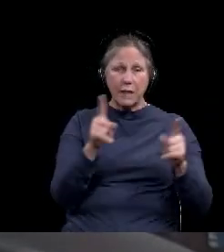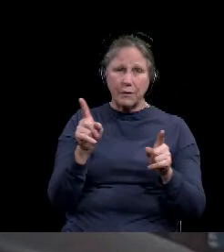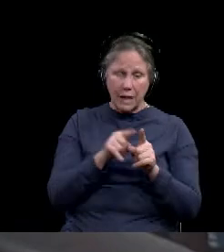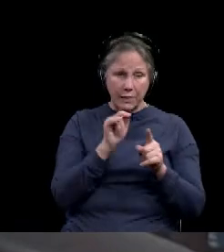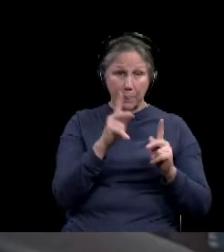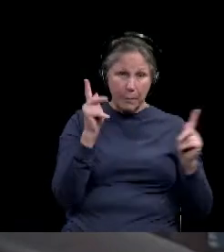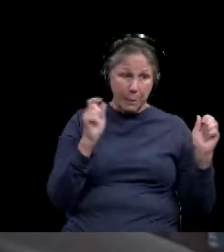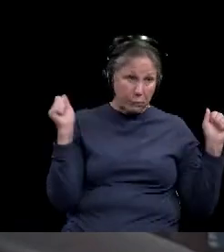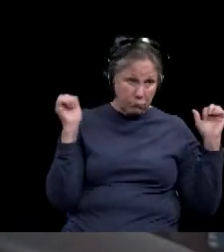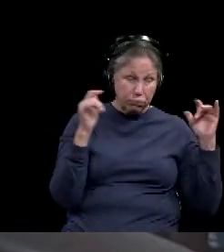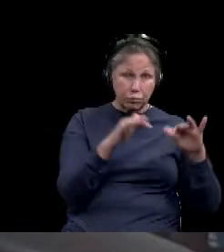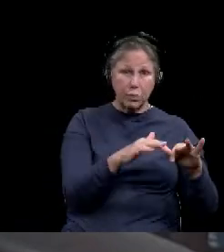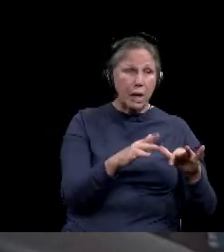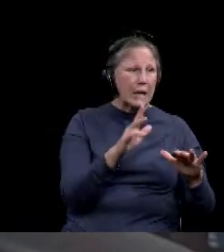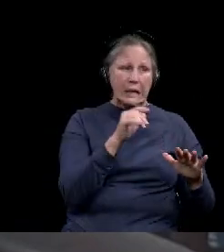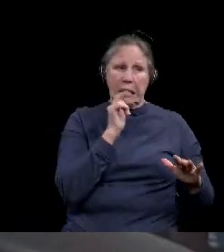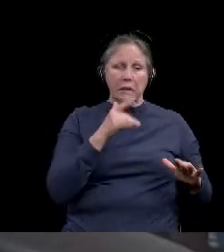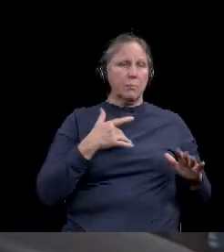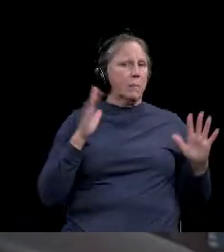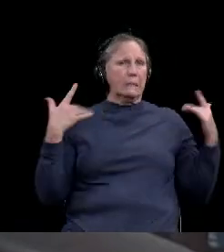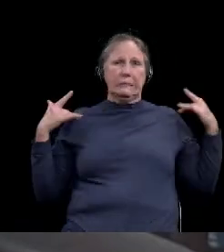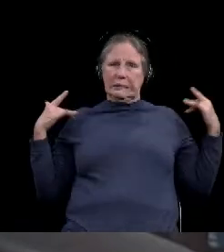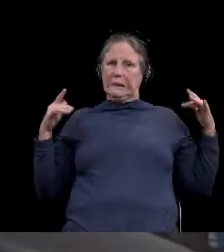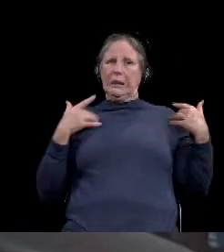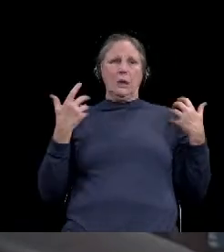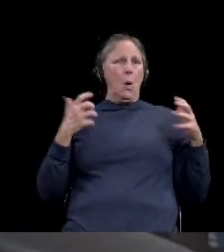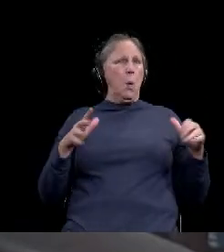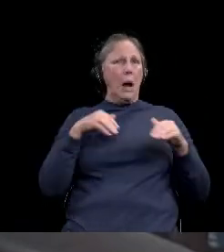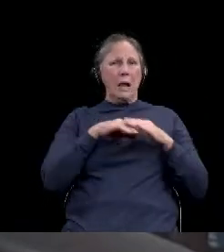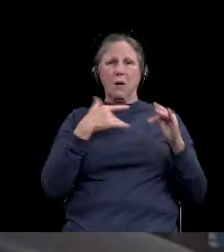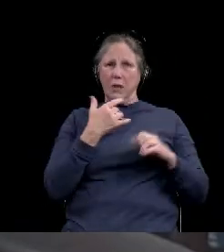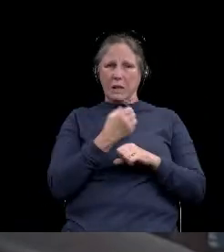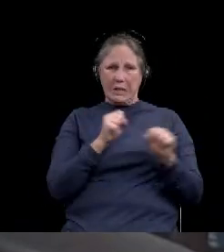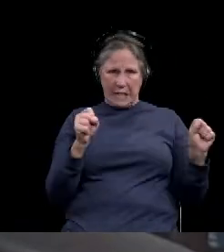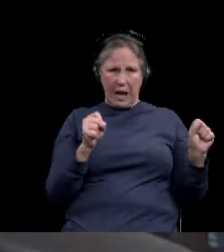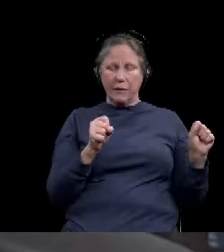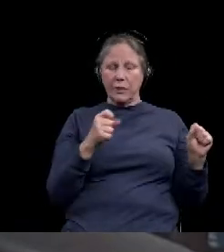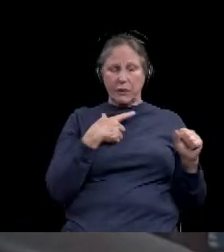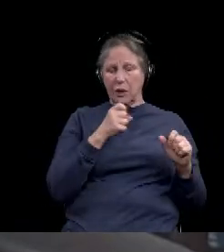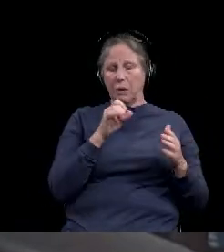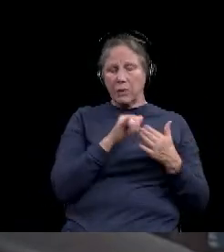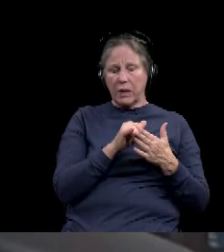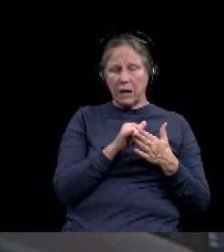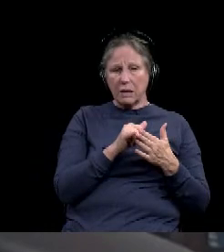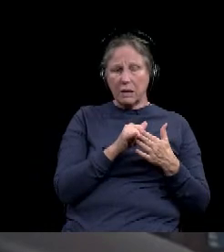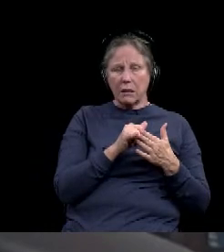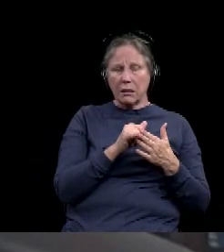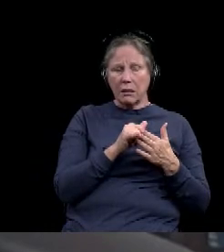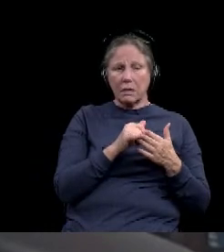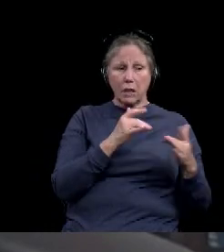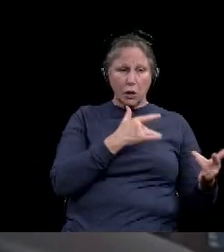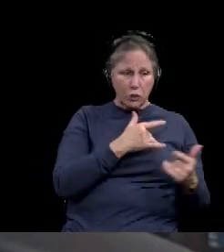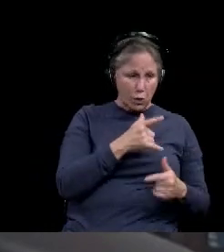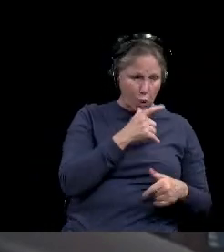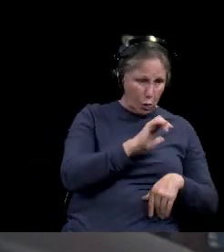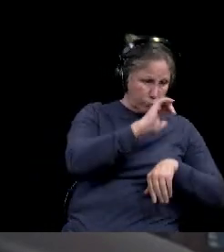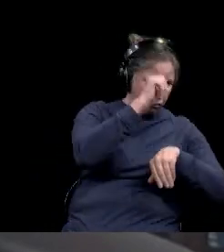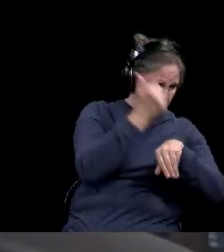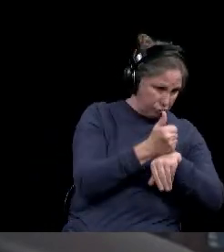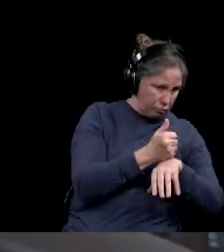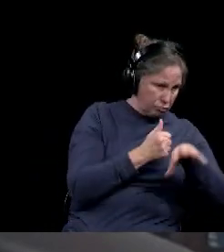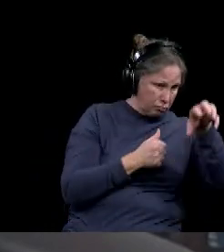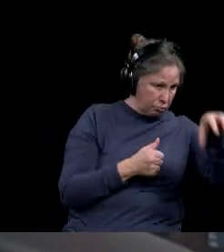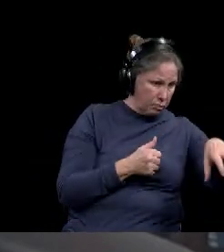where people just say they don't feel safe. And, uh, a lot of that has to do with, uh, the concern that whoever's putting on these